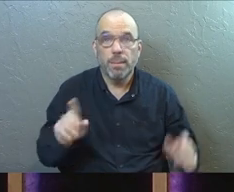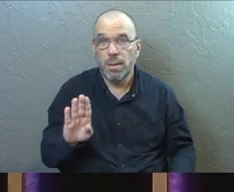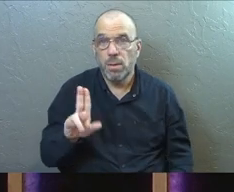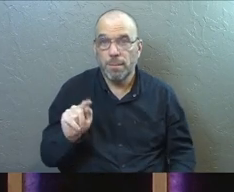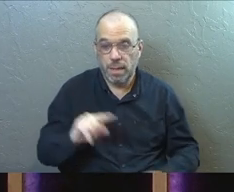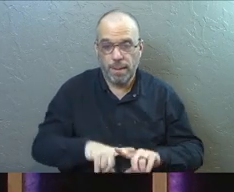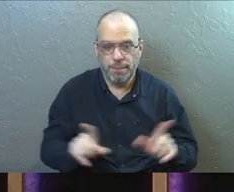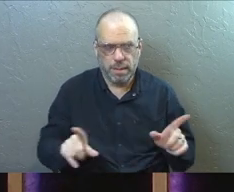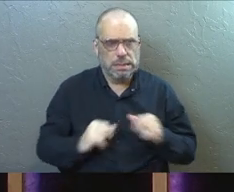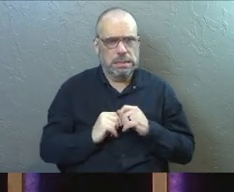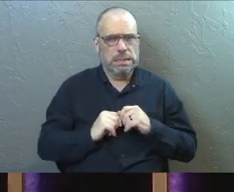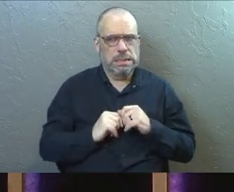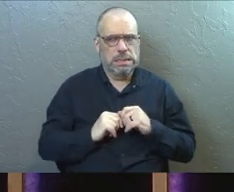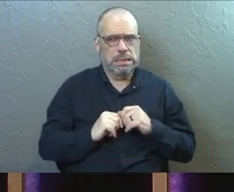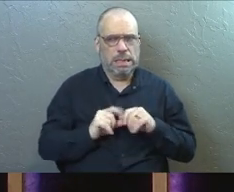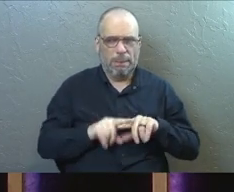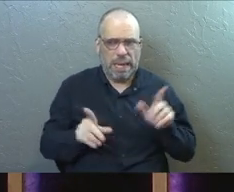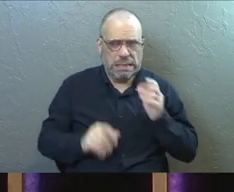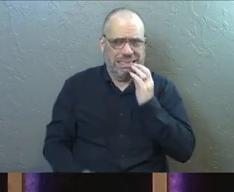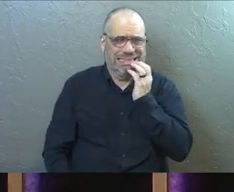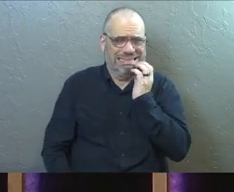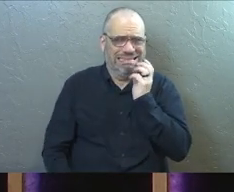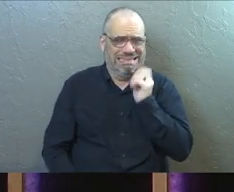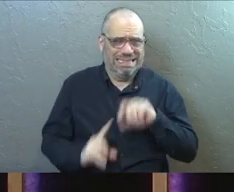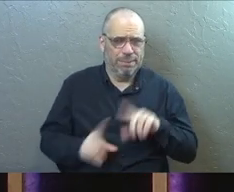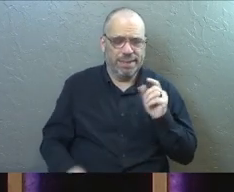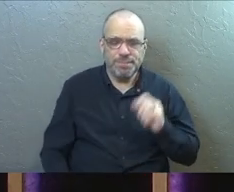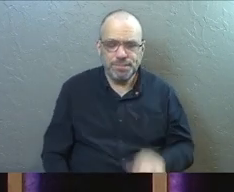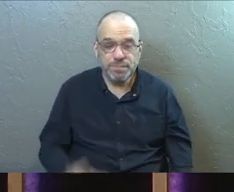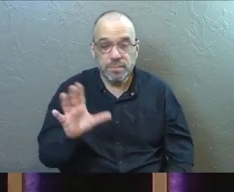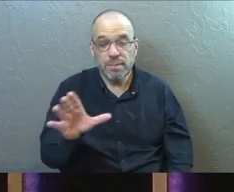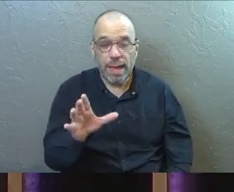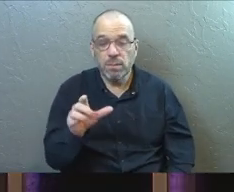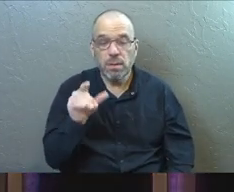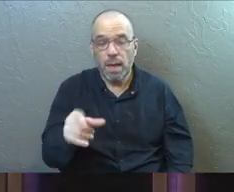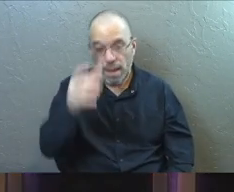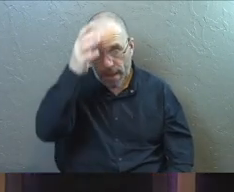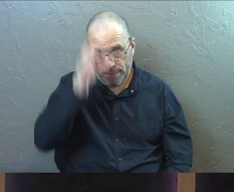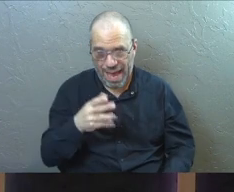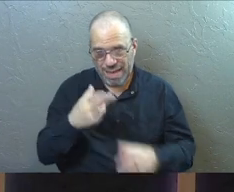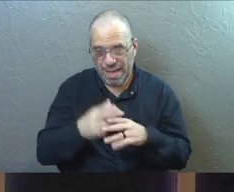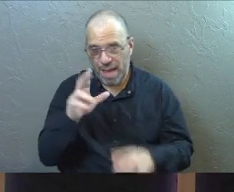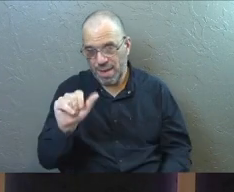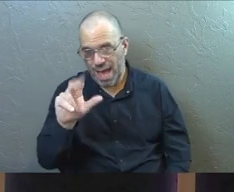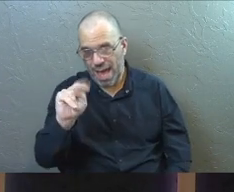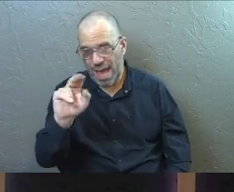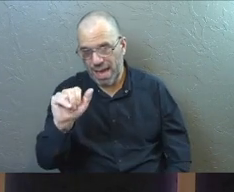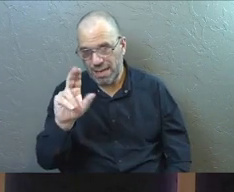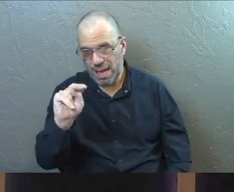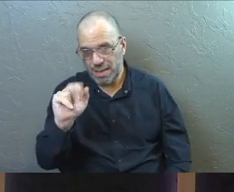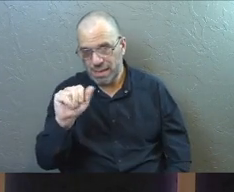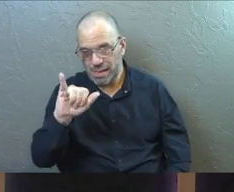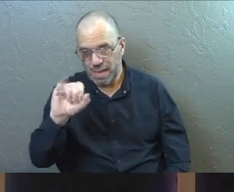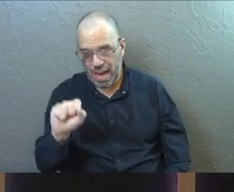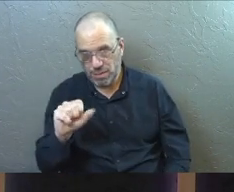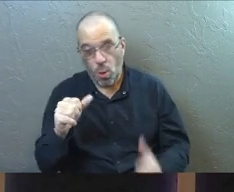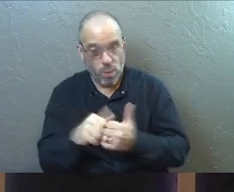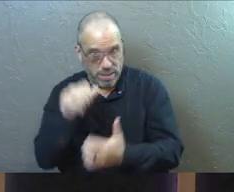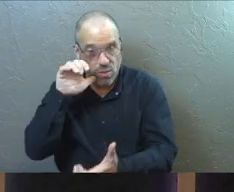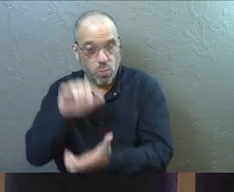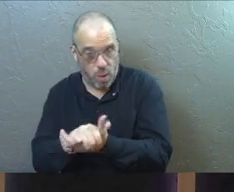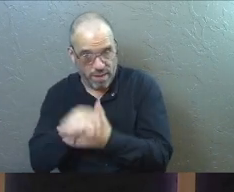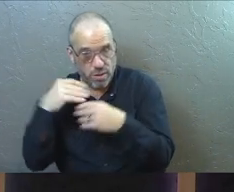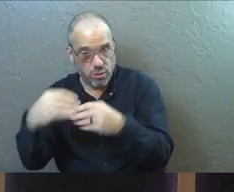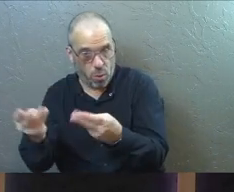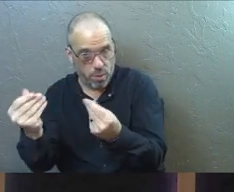that's not good. But there was a certain man named Ananias who with his wife